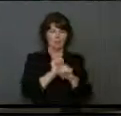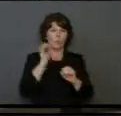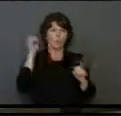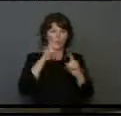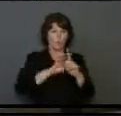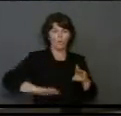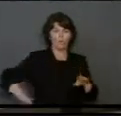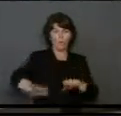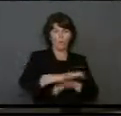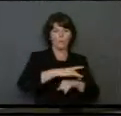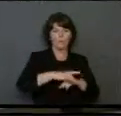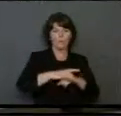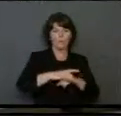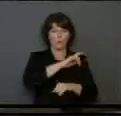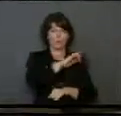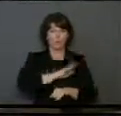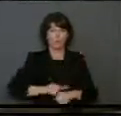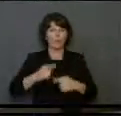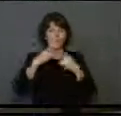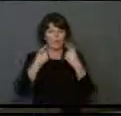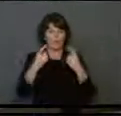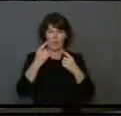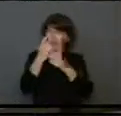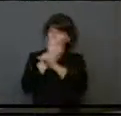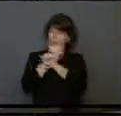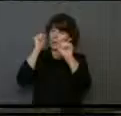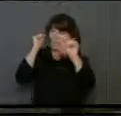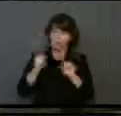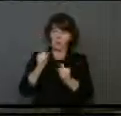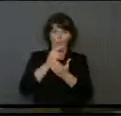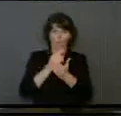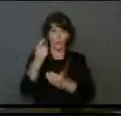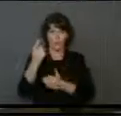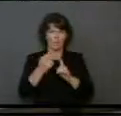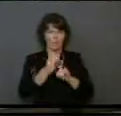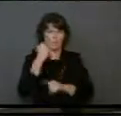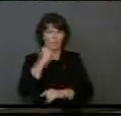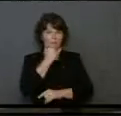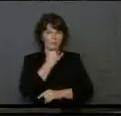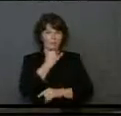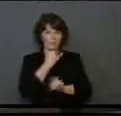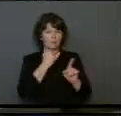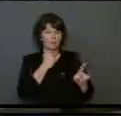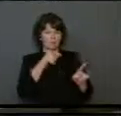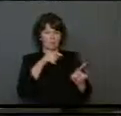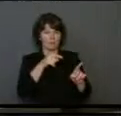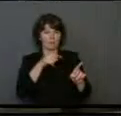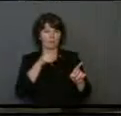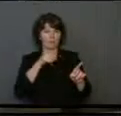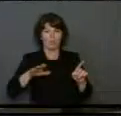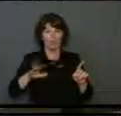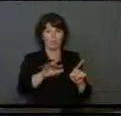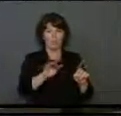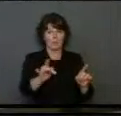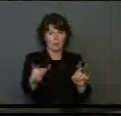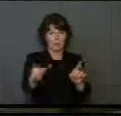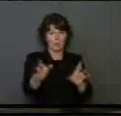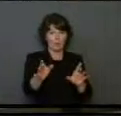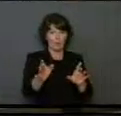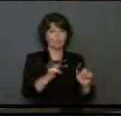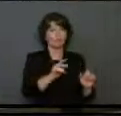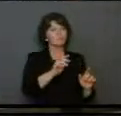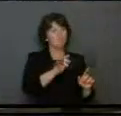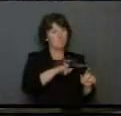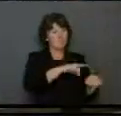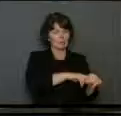This is what the Lord says, the Redeemer and Holy One of Israel, to him who was despised and adhored by the nation,